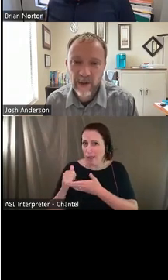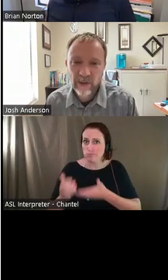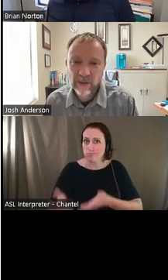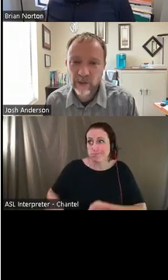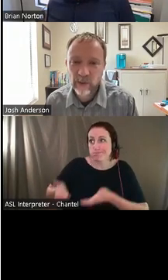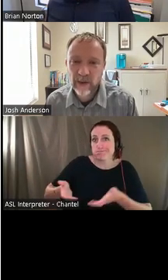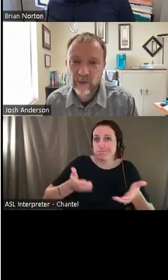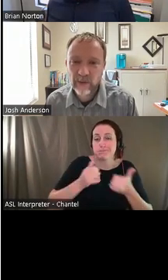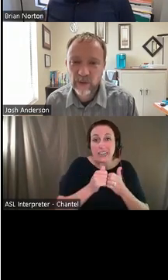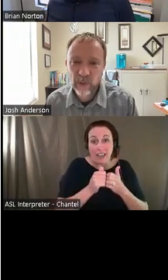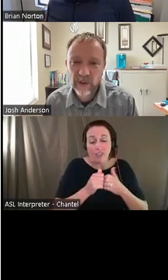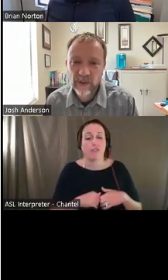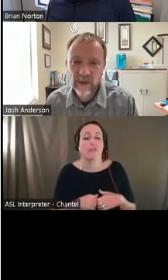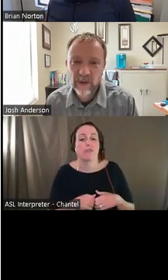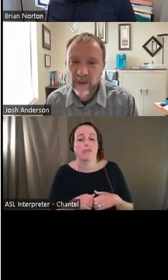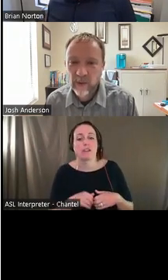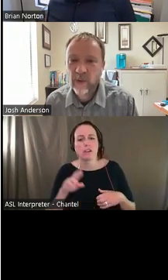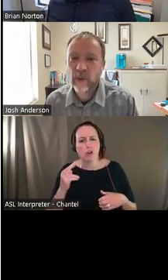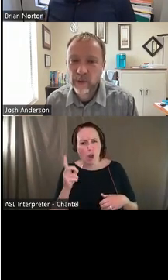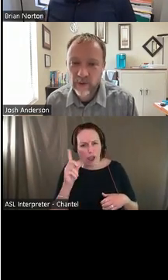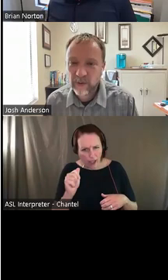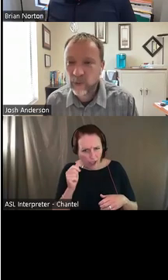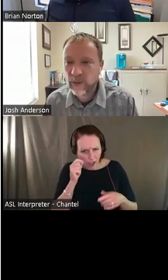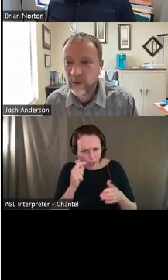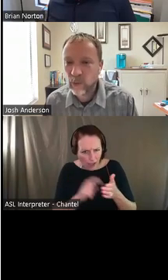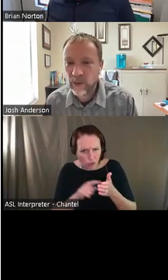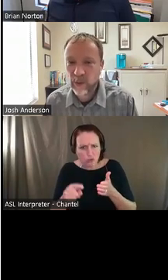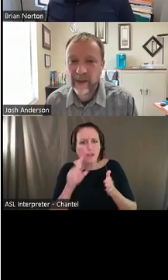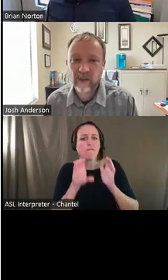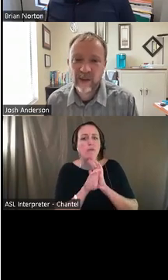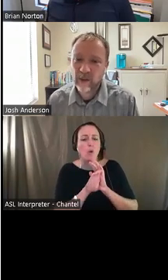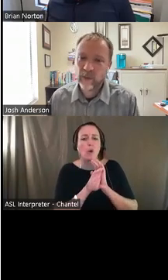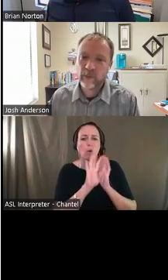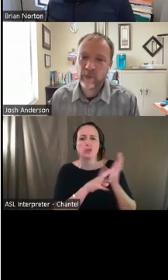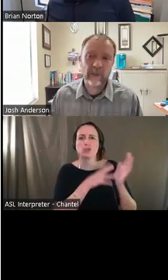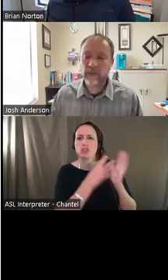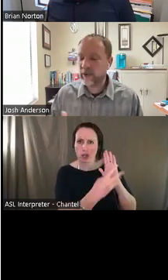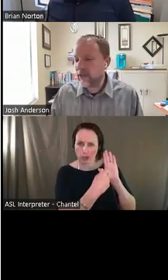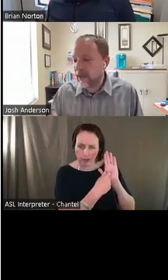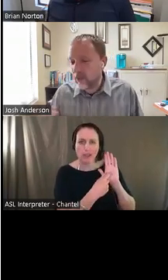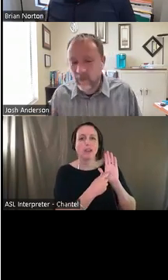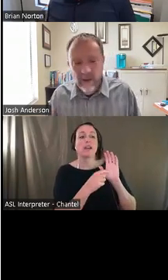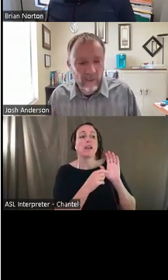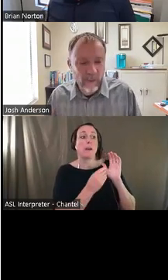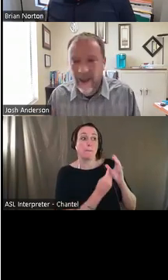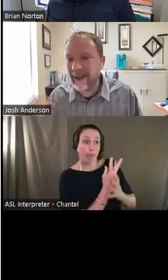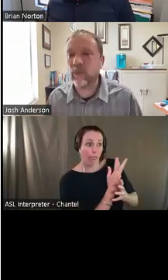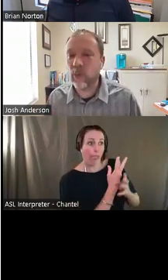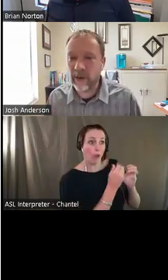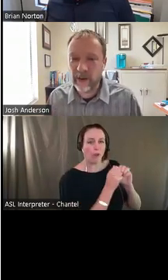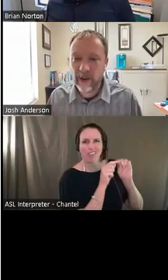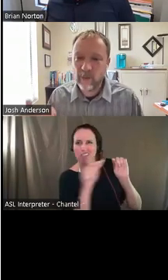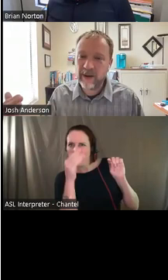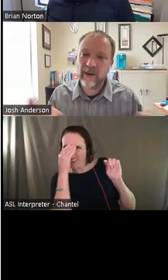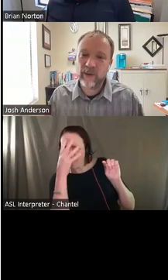Rhonda, just see that you kind of just put in there the photo chart with the, with the plants that can be blown up. Cause that could be made for any